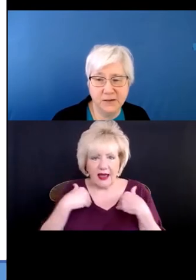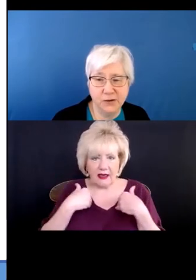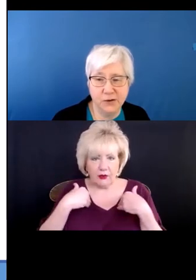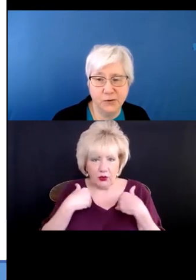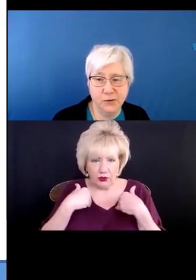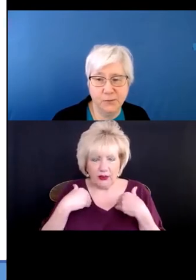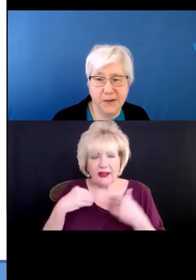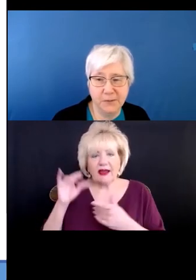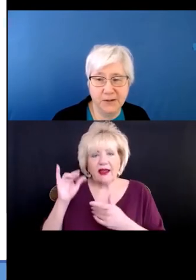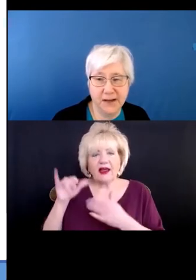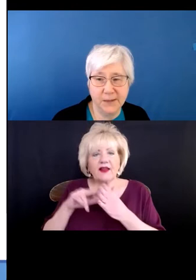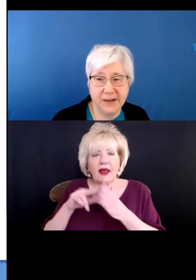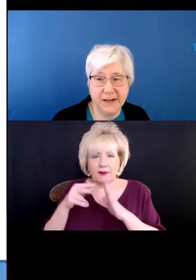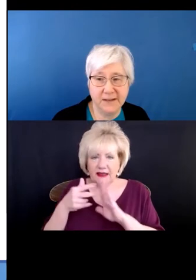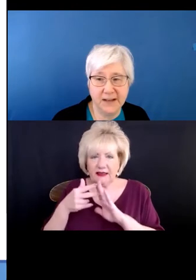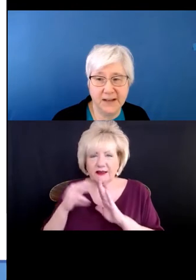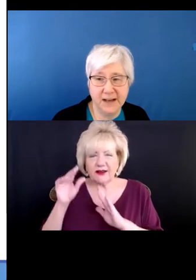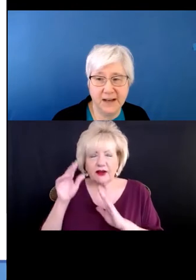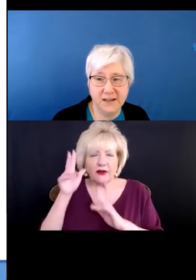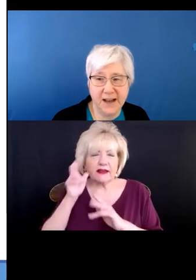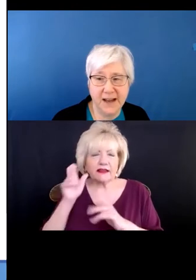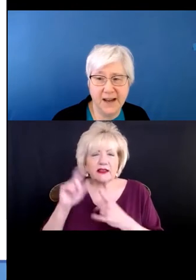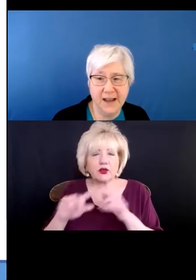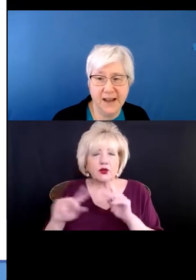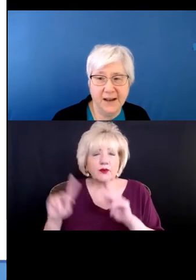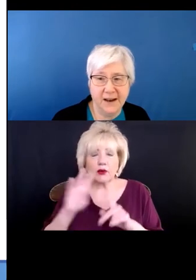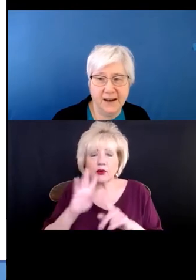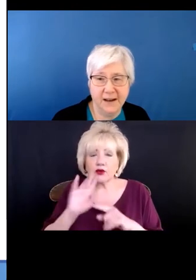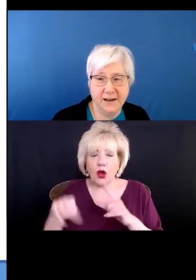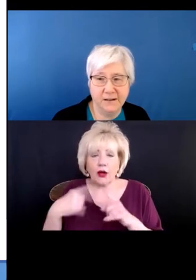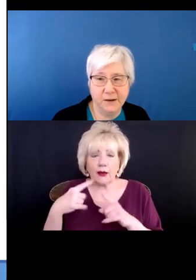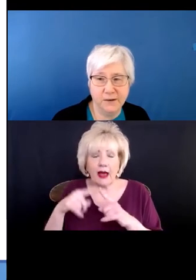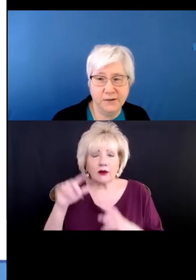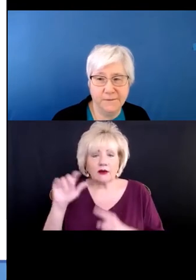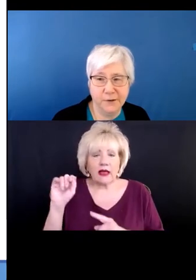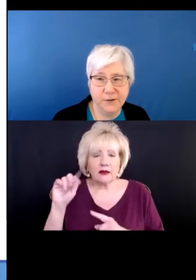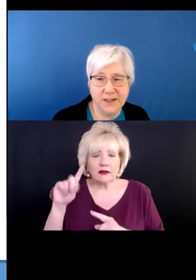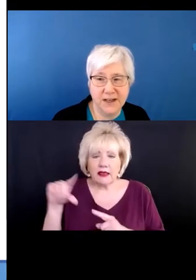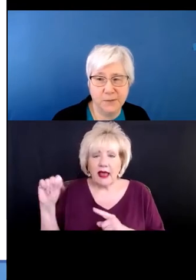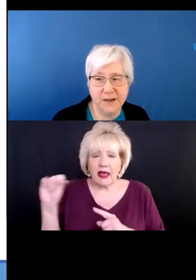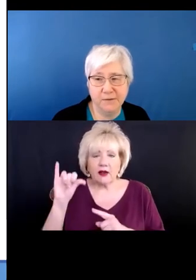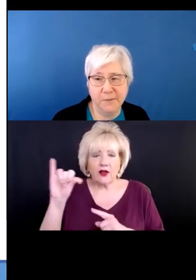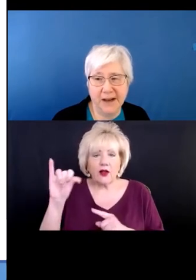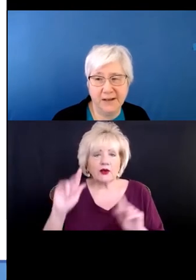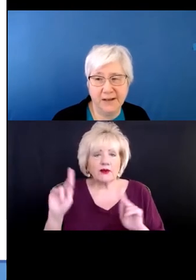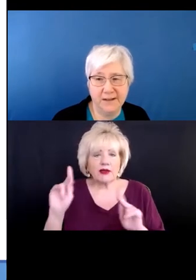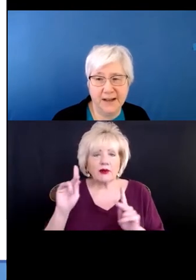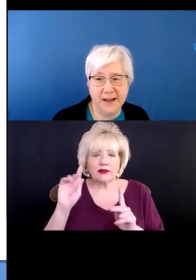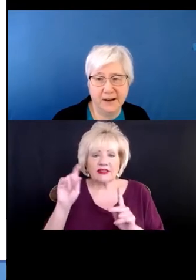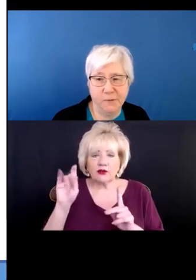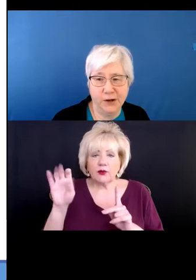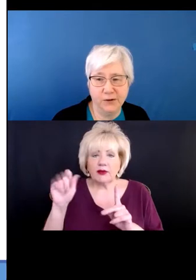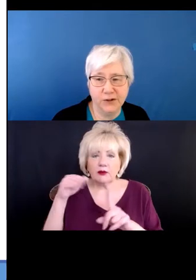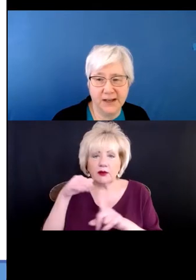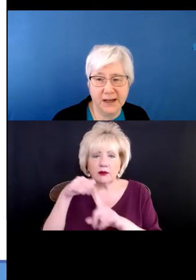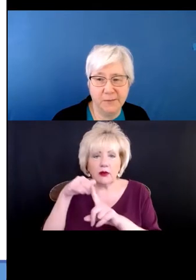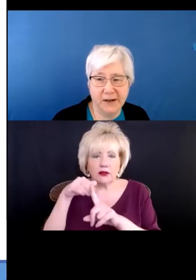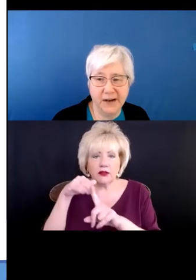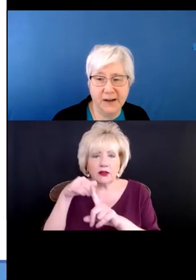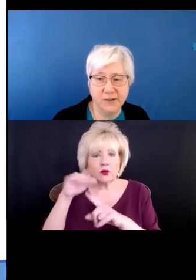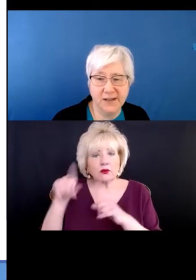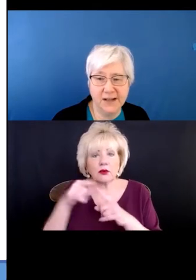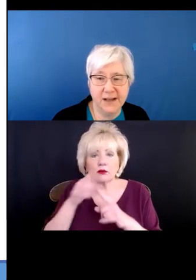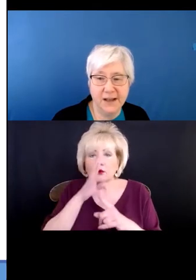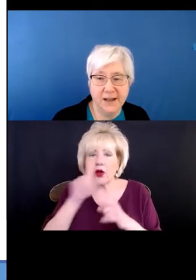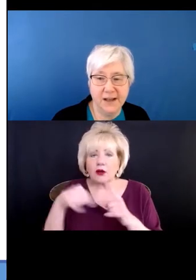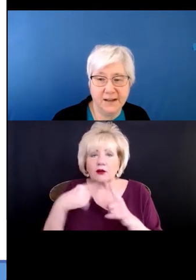listening to people talk about the ADA. And those folks need to be reminded that when you're talking about